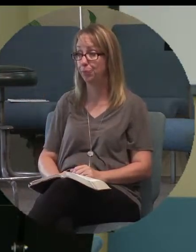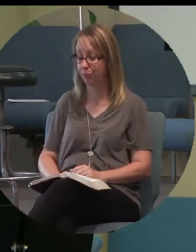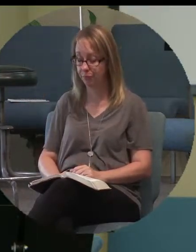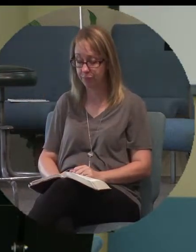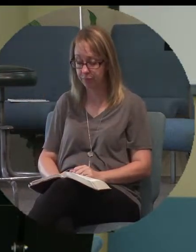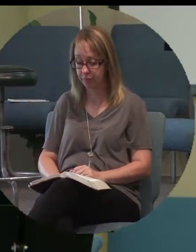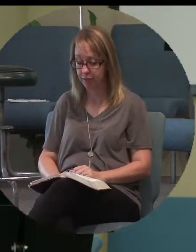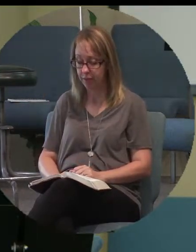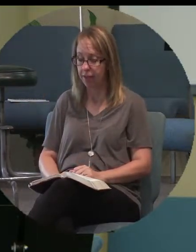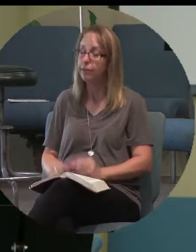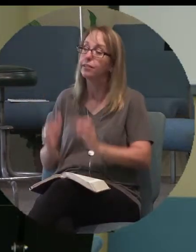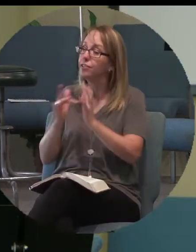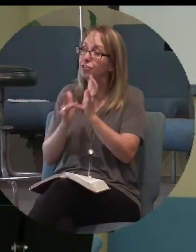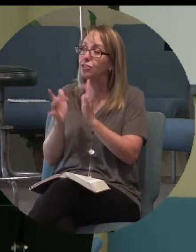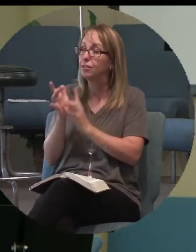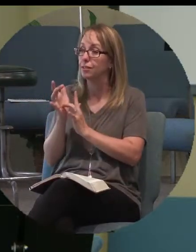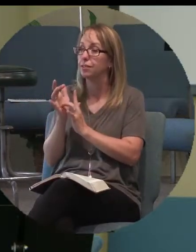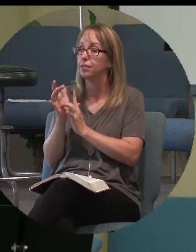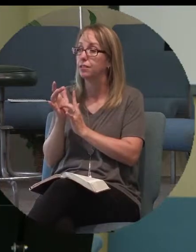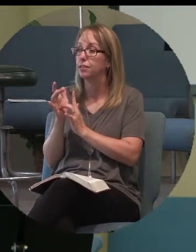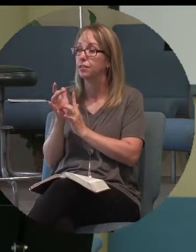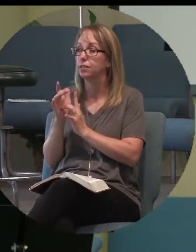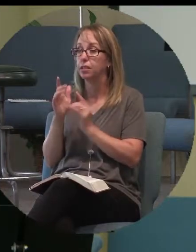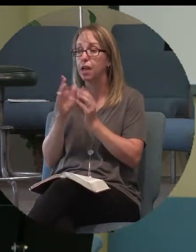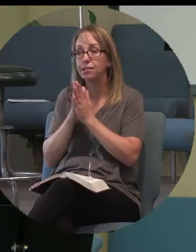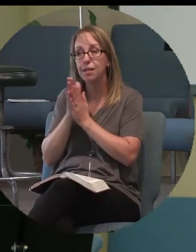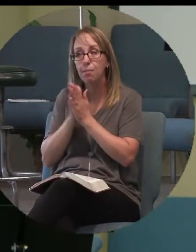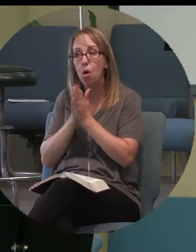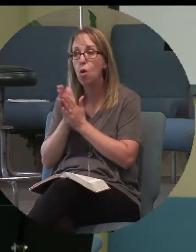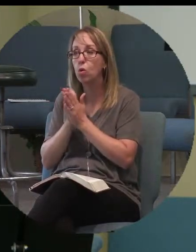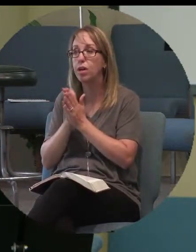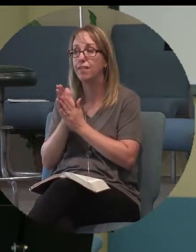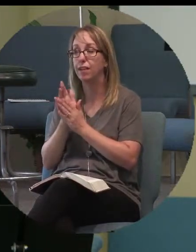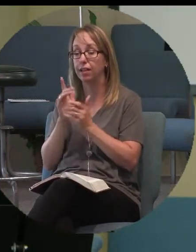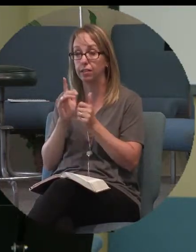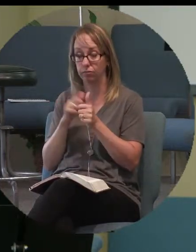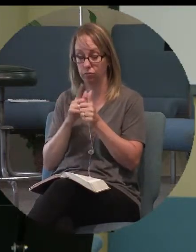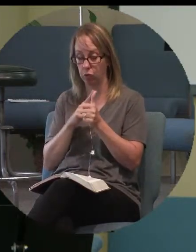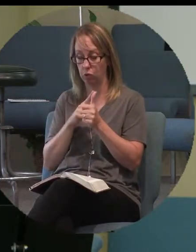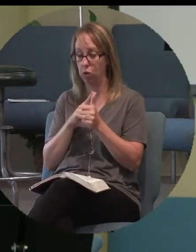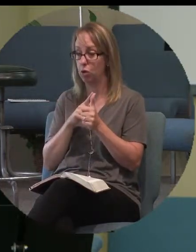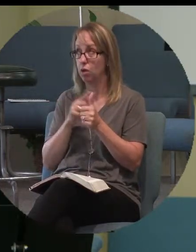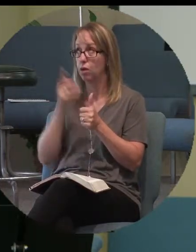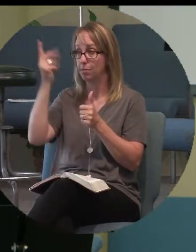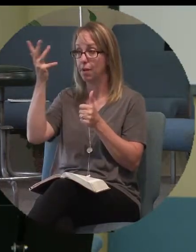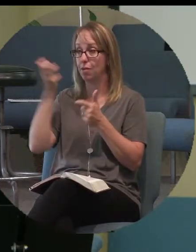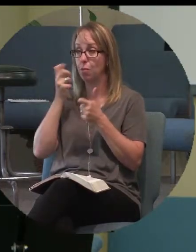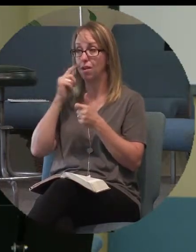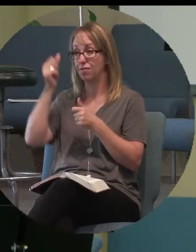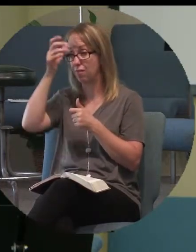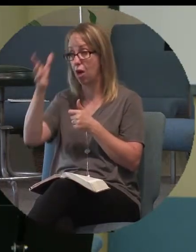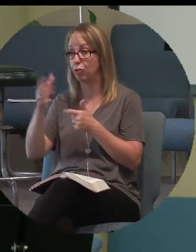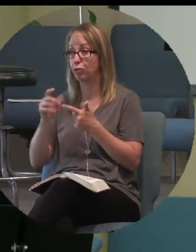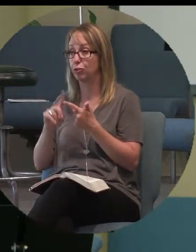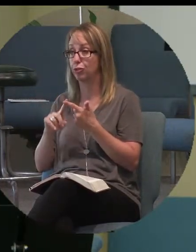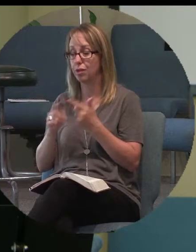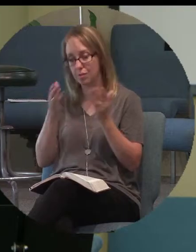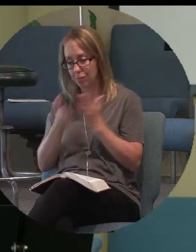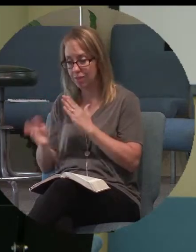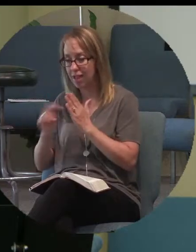Because Jesus, as he's motivated, he's motivated further by the plan that